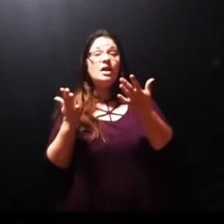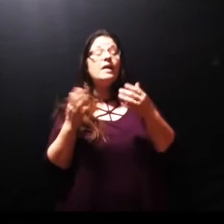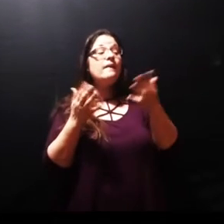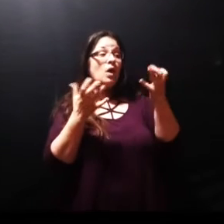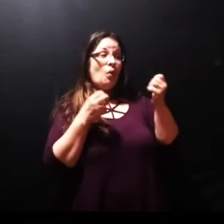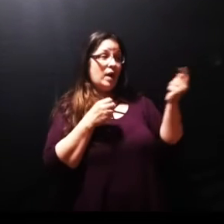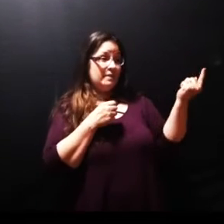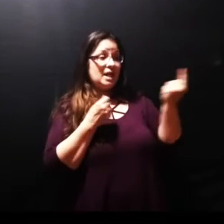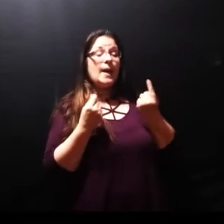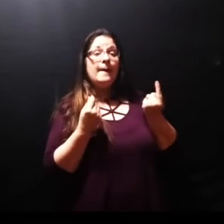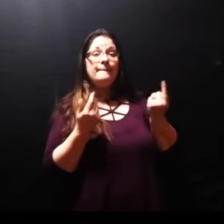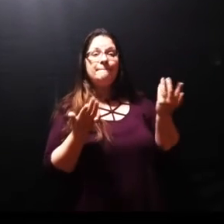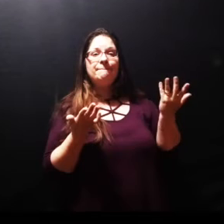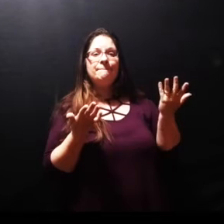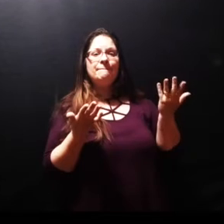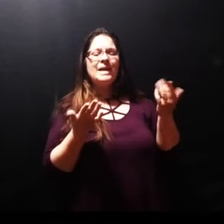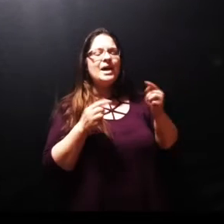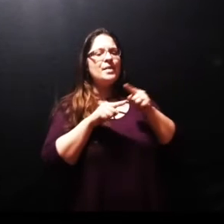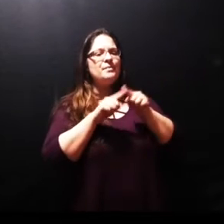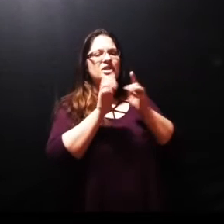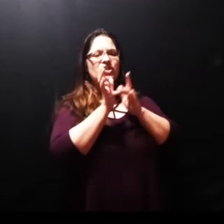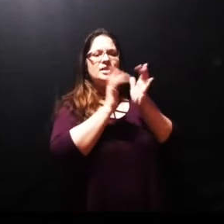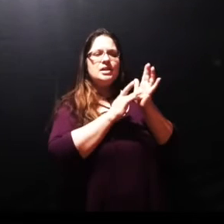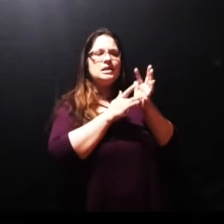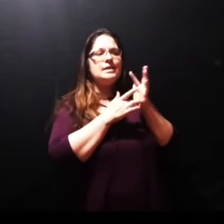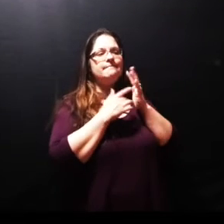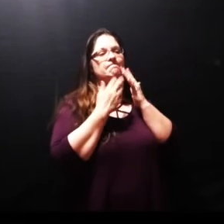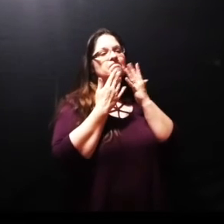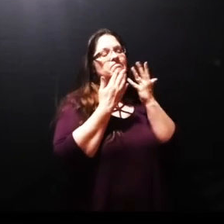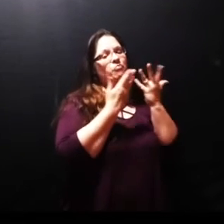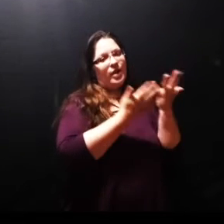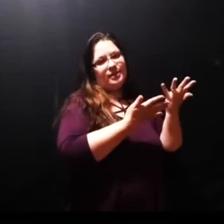they're calling for him to come and he waits